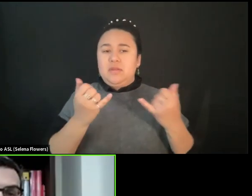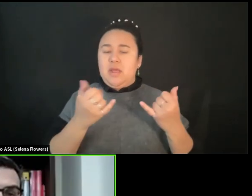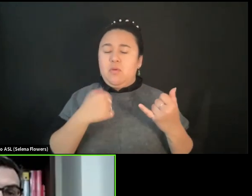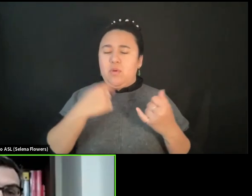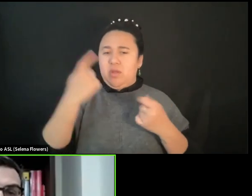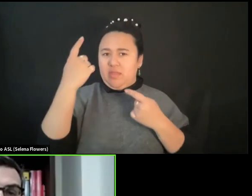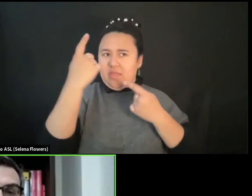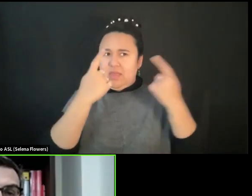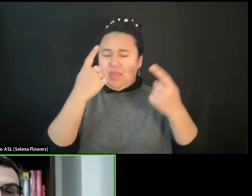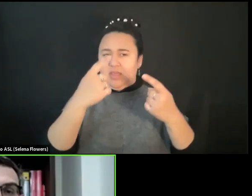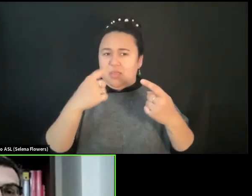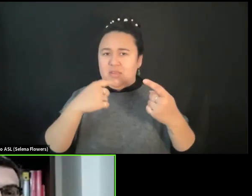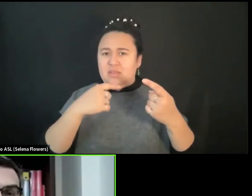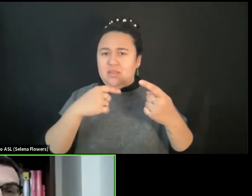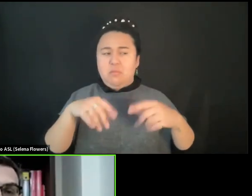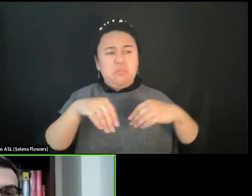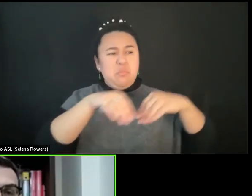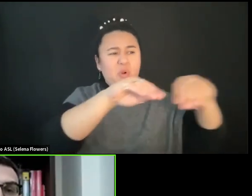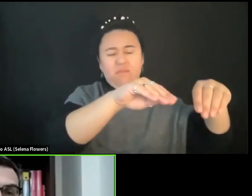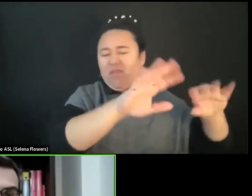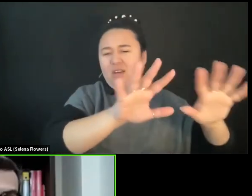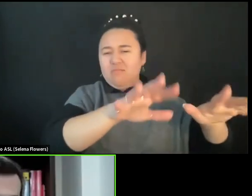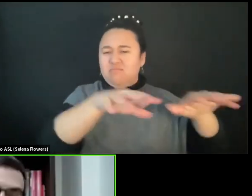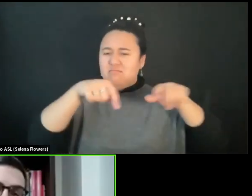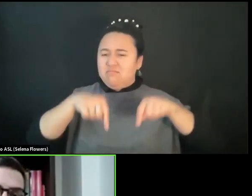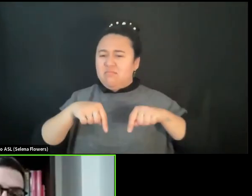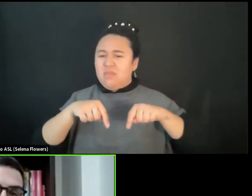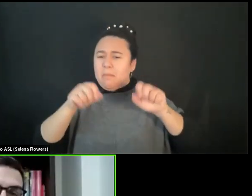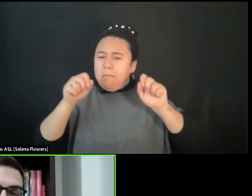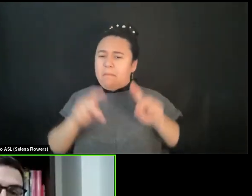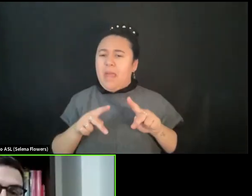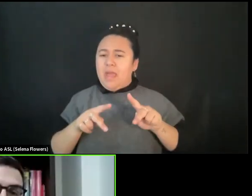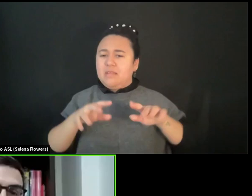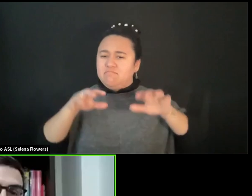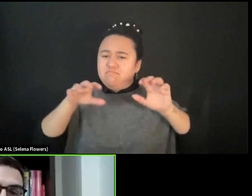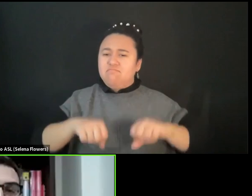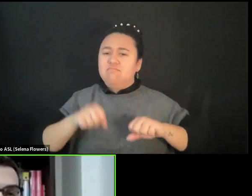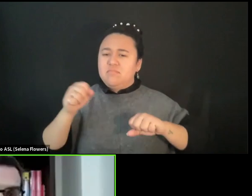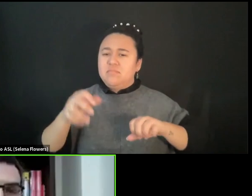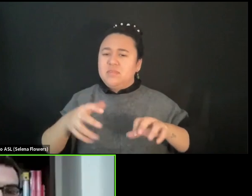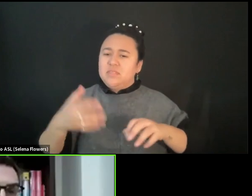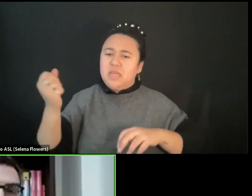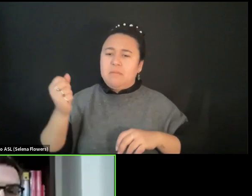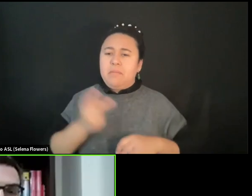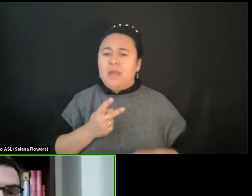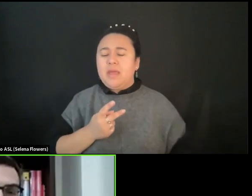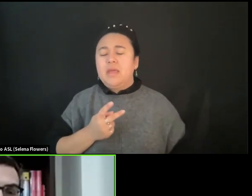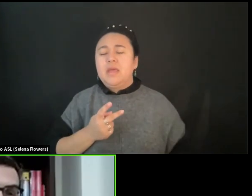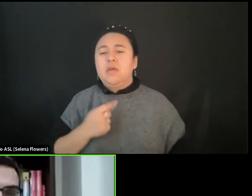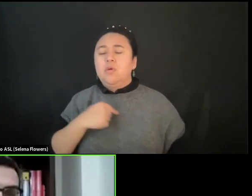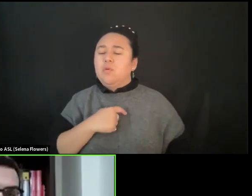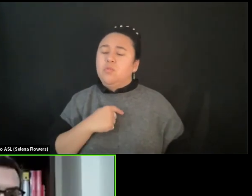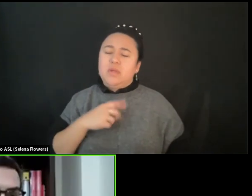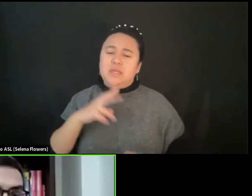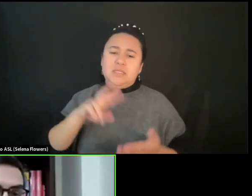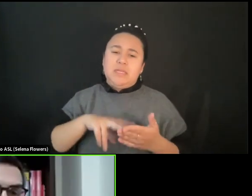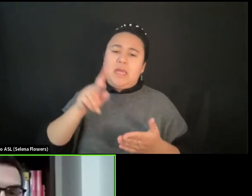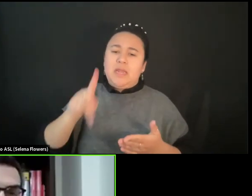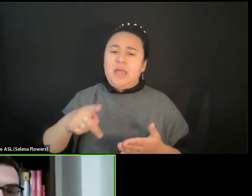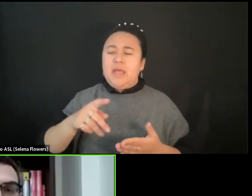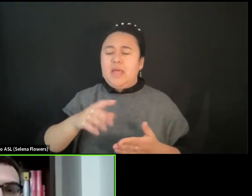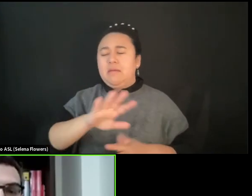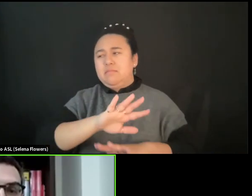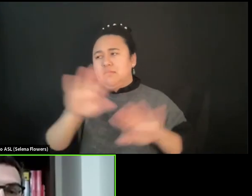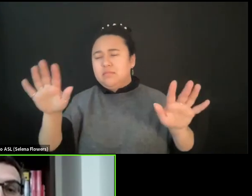back. We are thinking that we should stand up and say that this is, as Azadeh said, this is